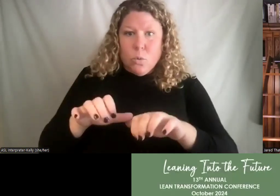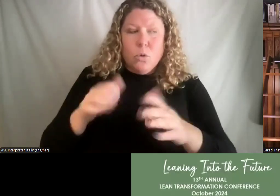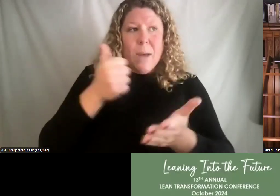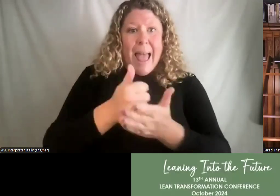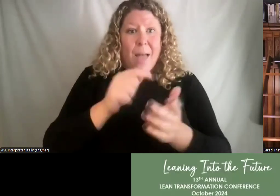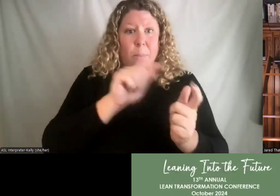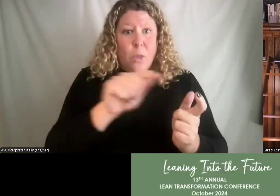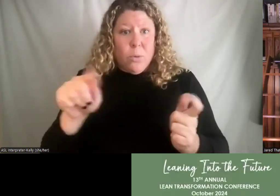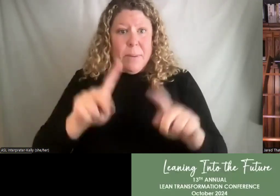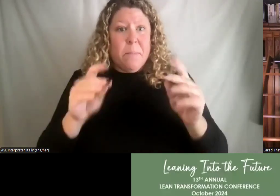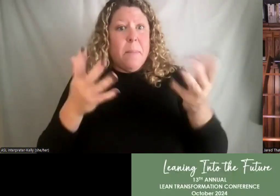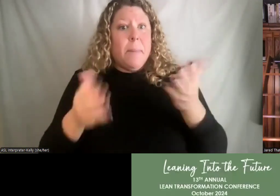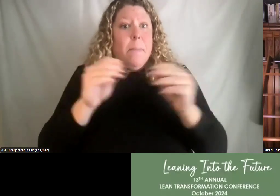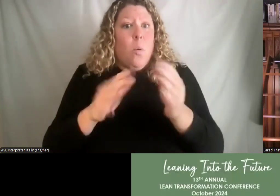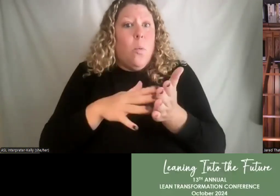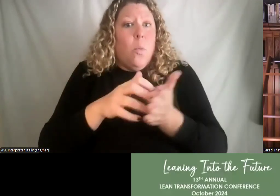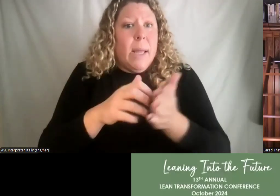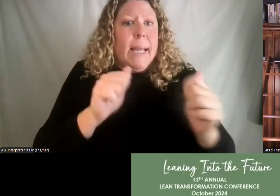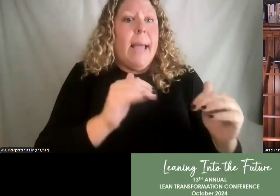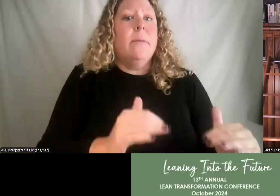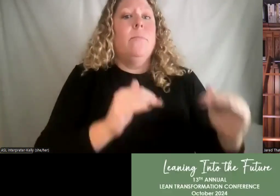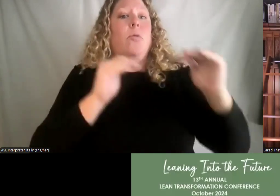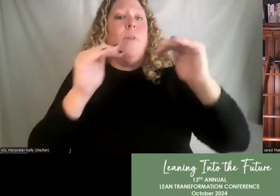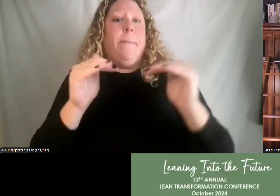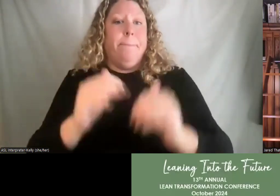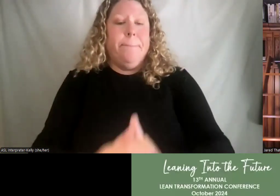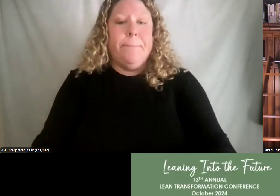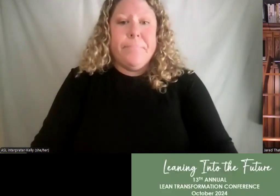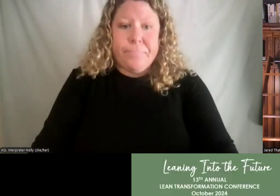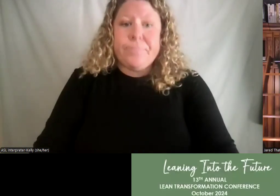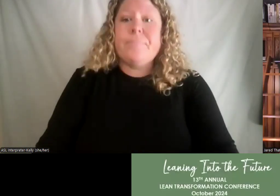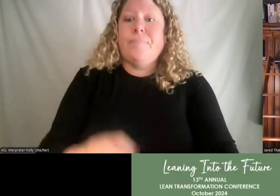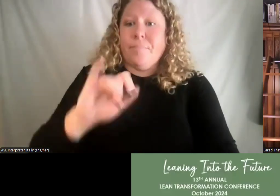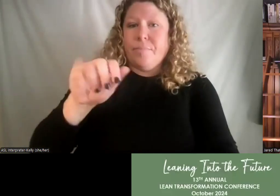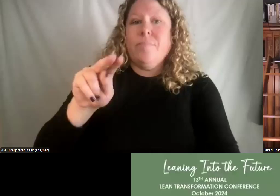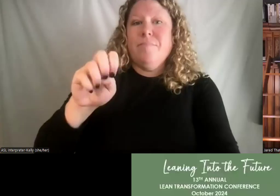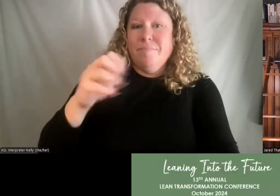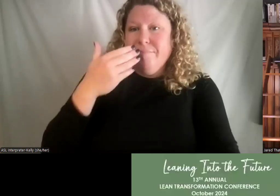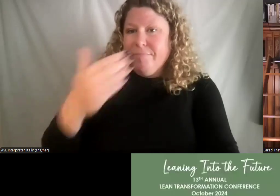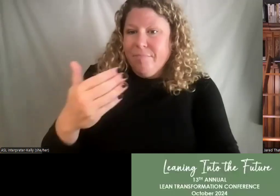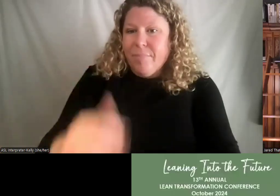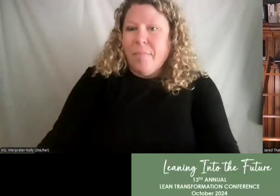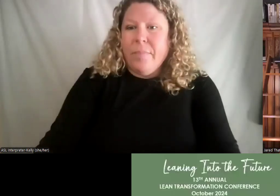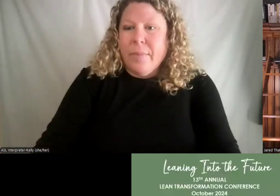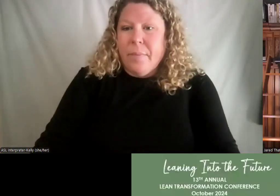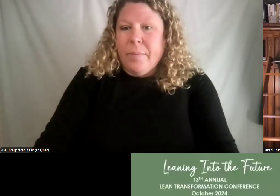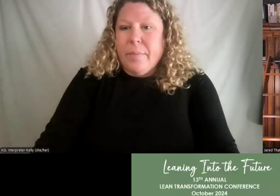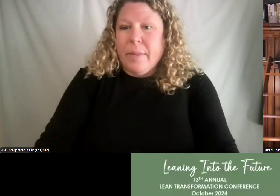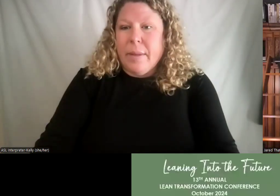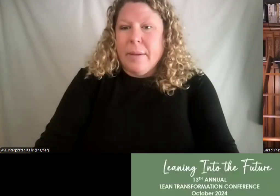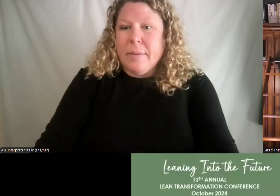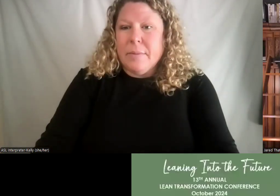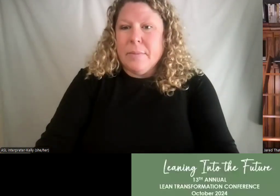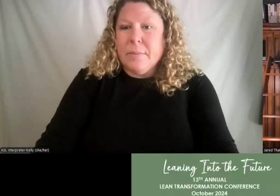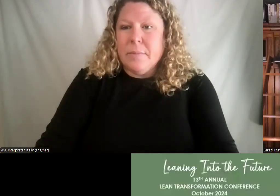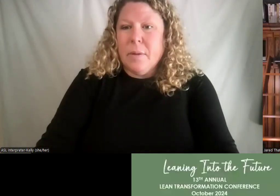level in their development cycle, if that makes sense? Yeah. Thank you. And we kind of have a question here that takes it